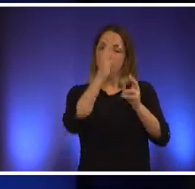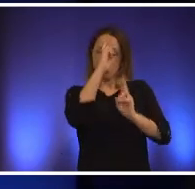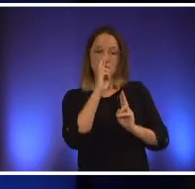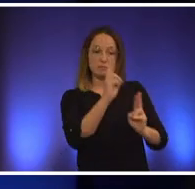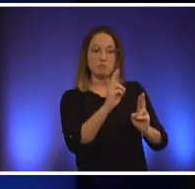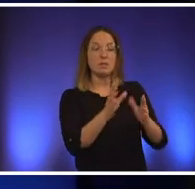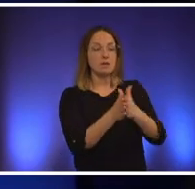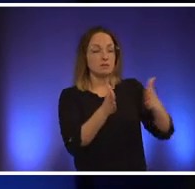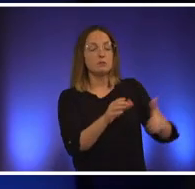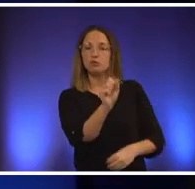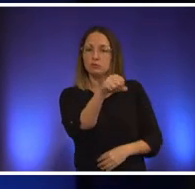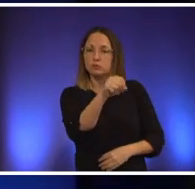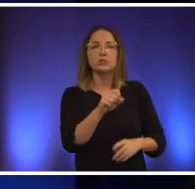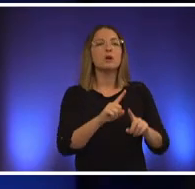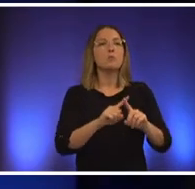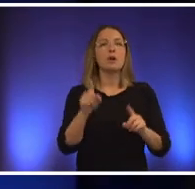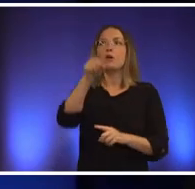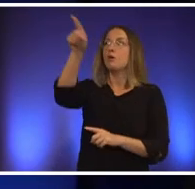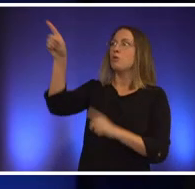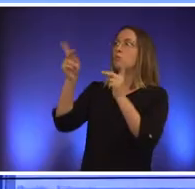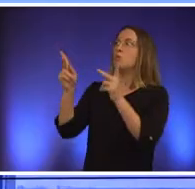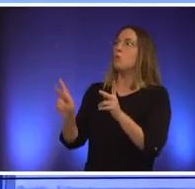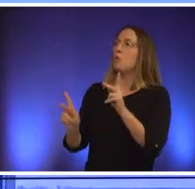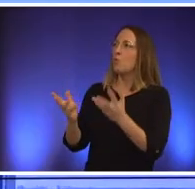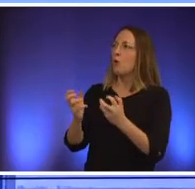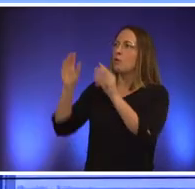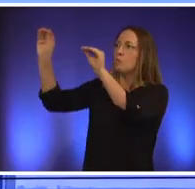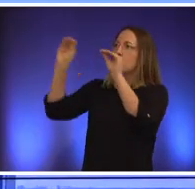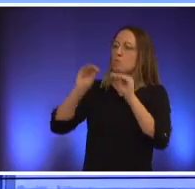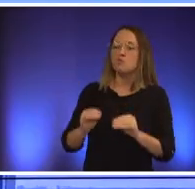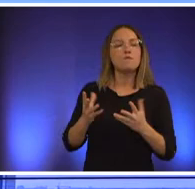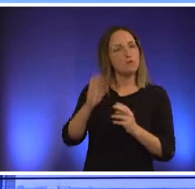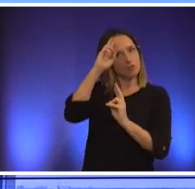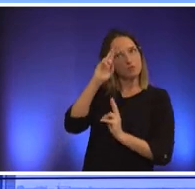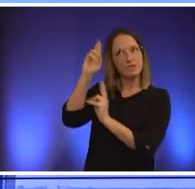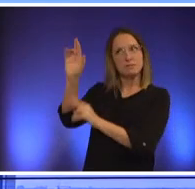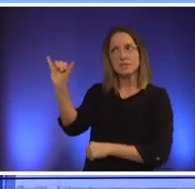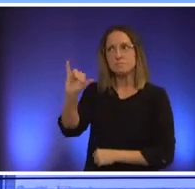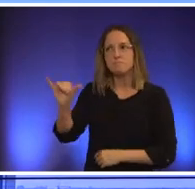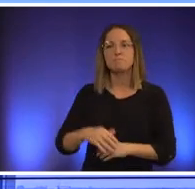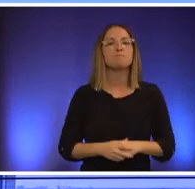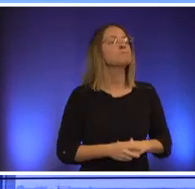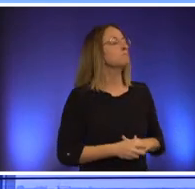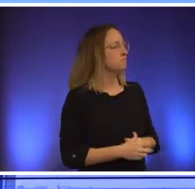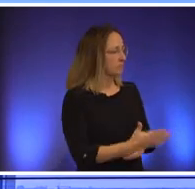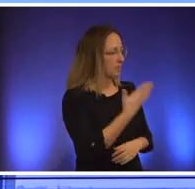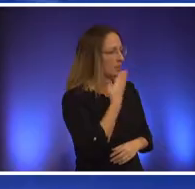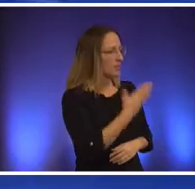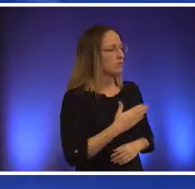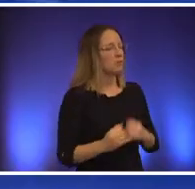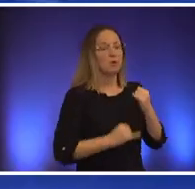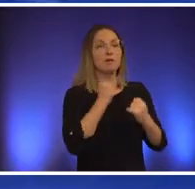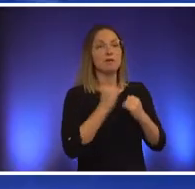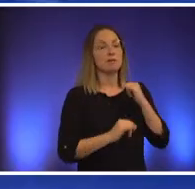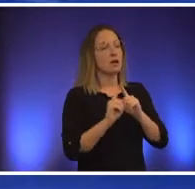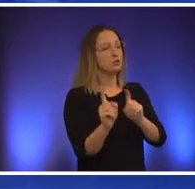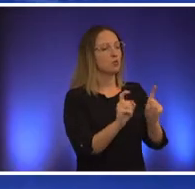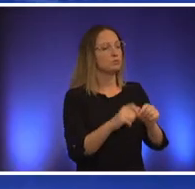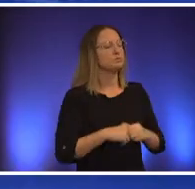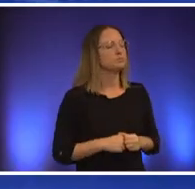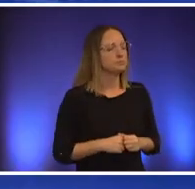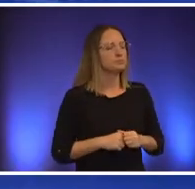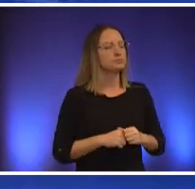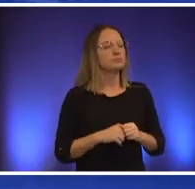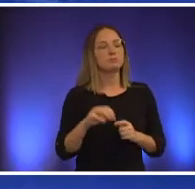our neighbors thank you last question about zoning comes from michael sullivan who says how would you vote on